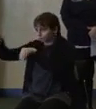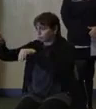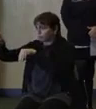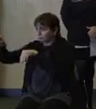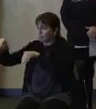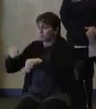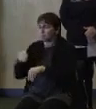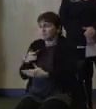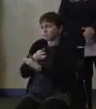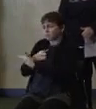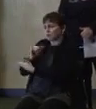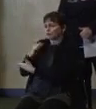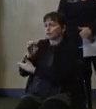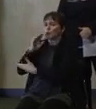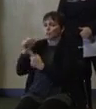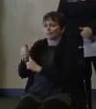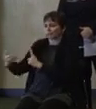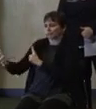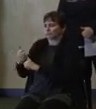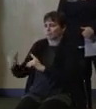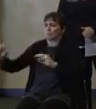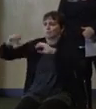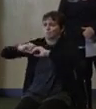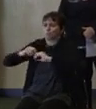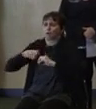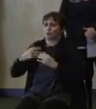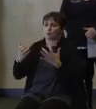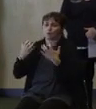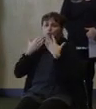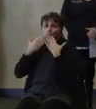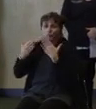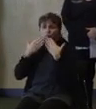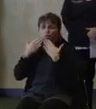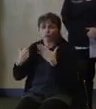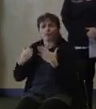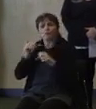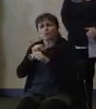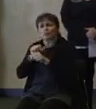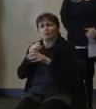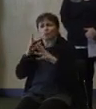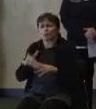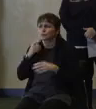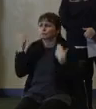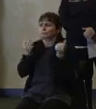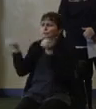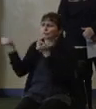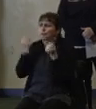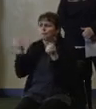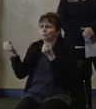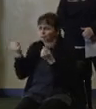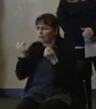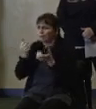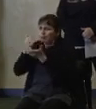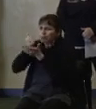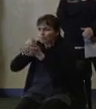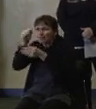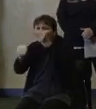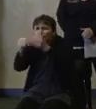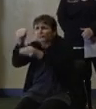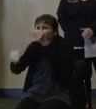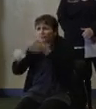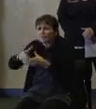on power, but allow me to personally thank the women and men in the trucks working to get power back to families.